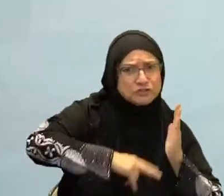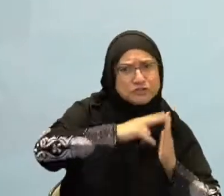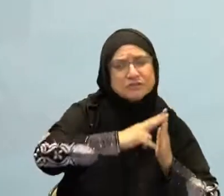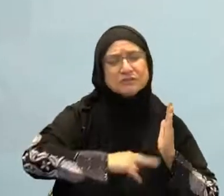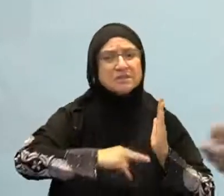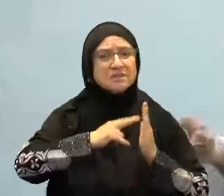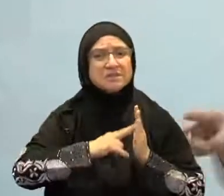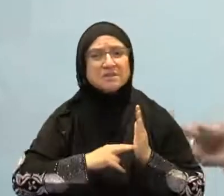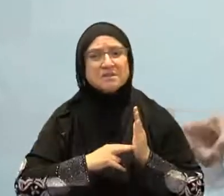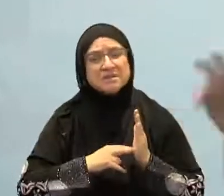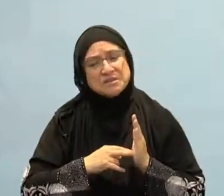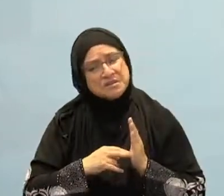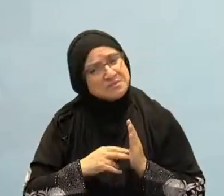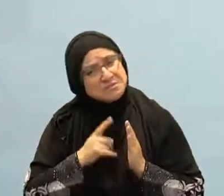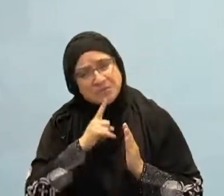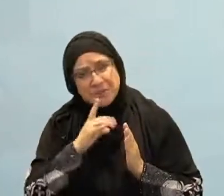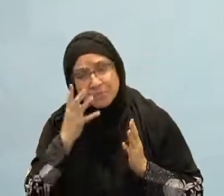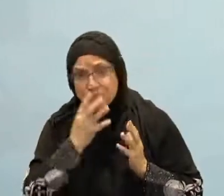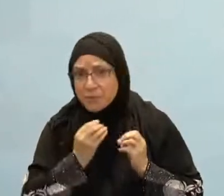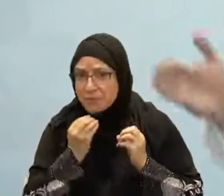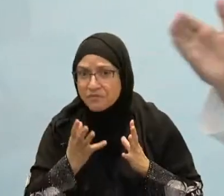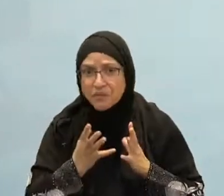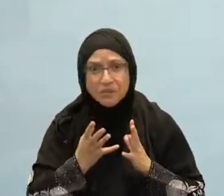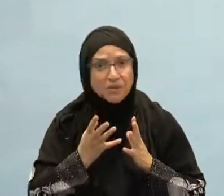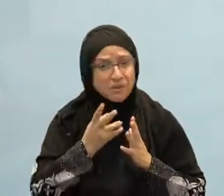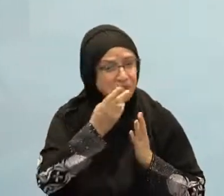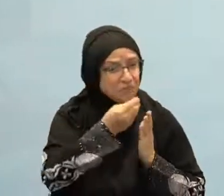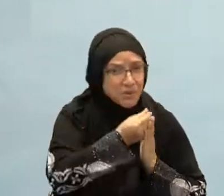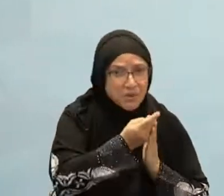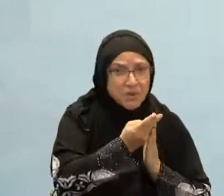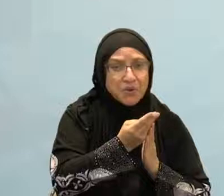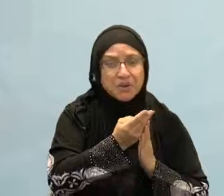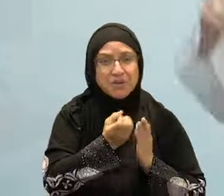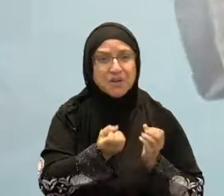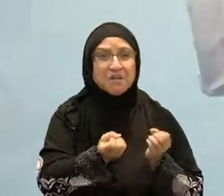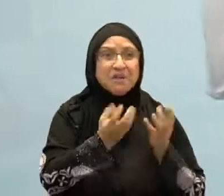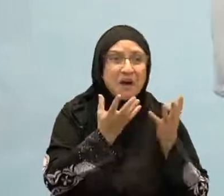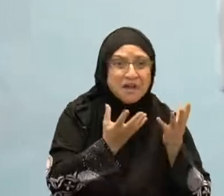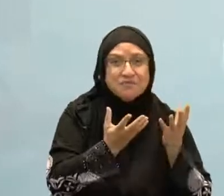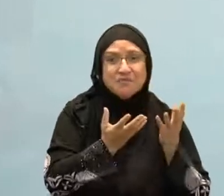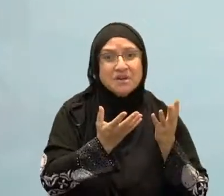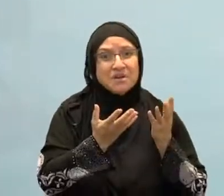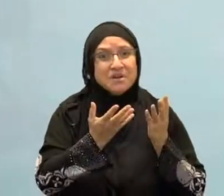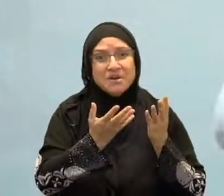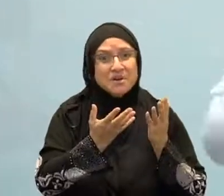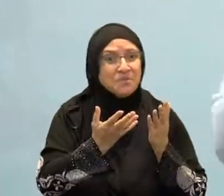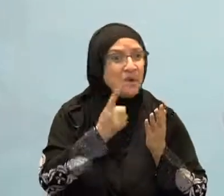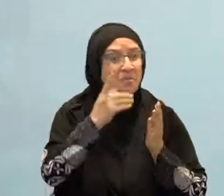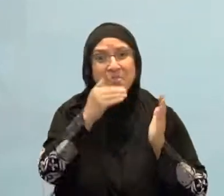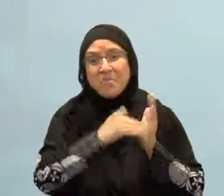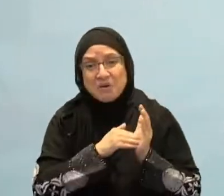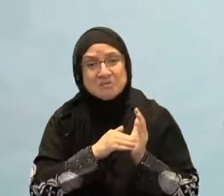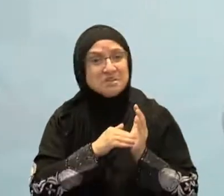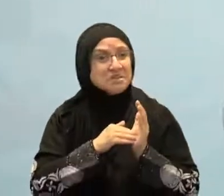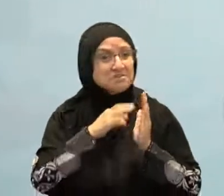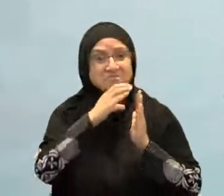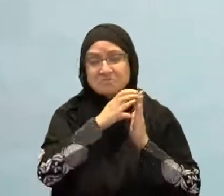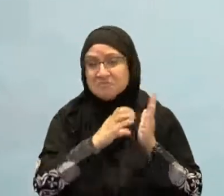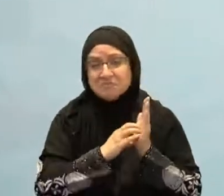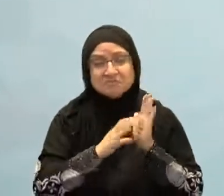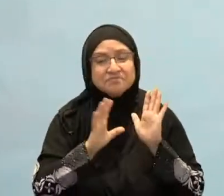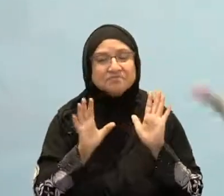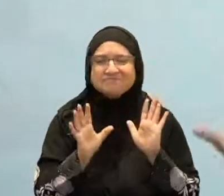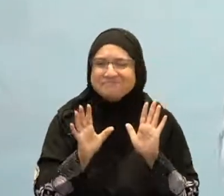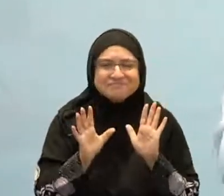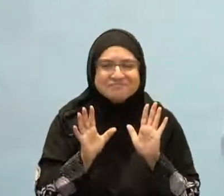lifetime, the last two juz of the Qur'an is 1,000 verses, then they will be written amongst those who are piling up good deeds, who have